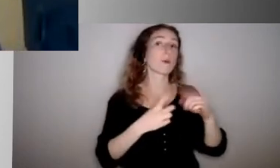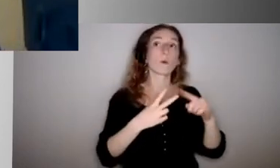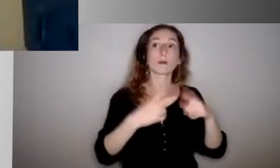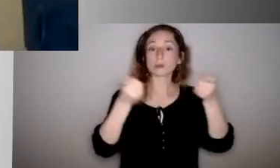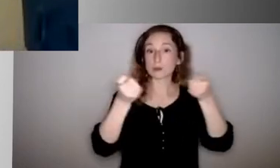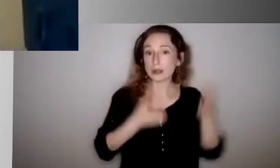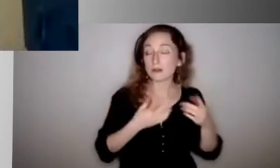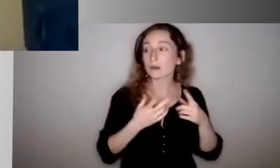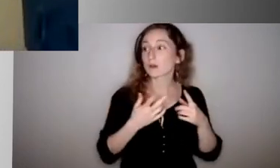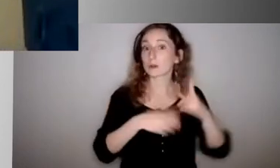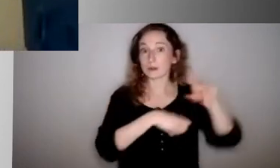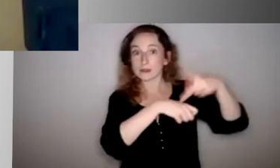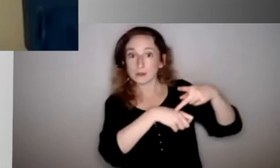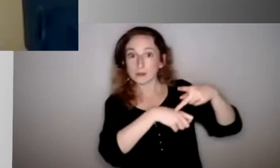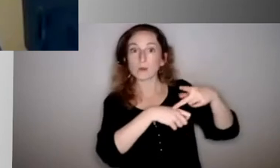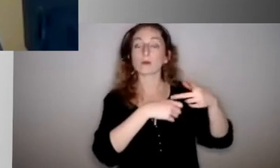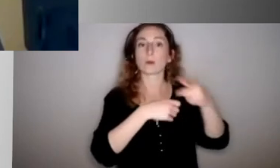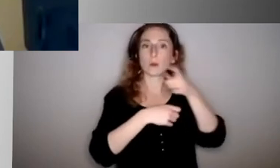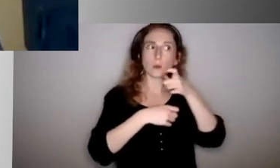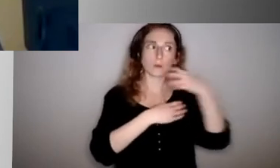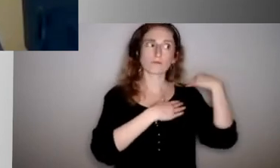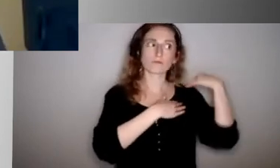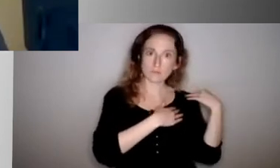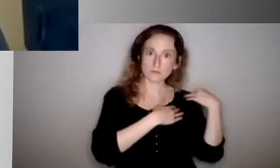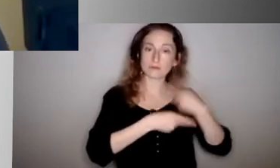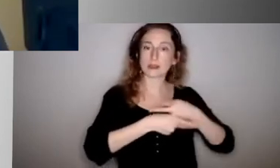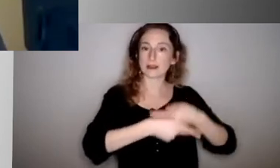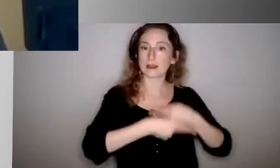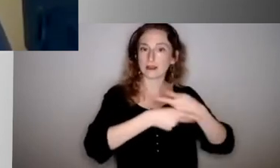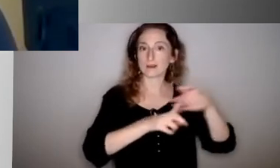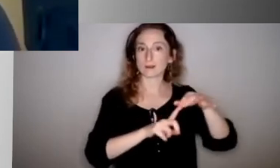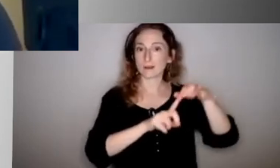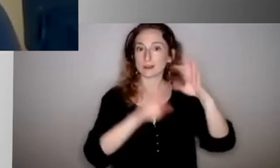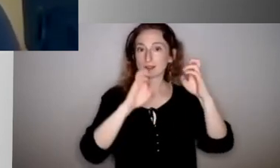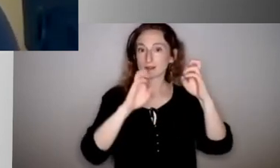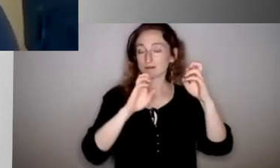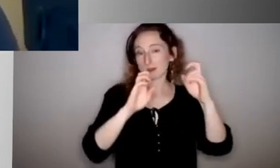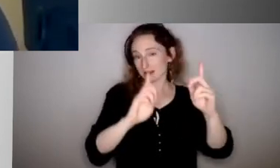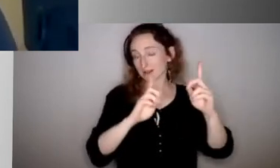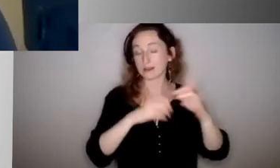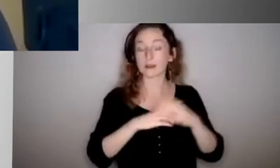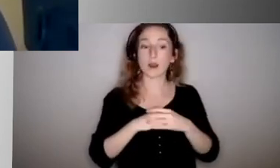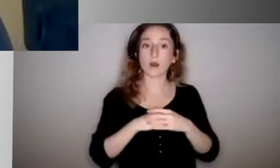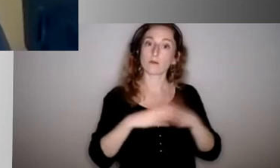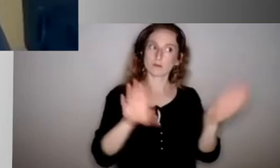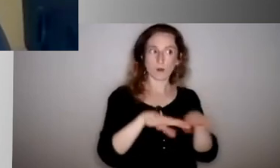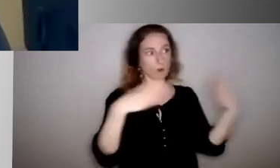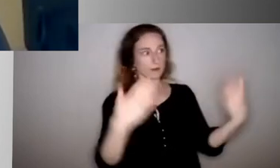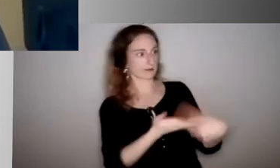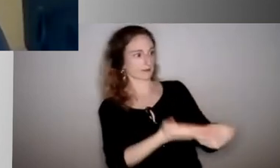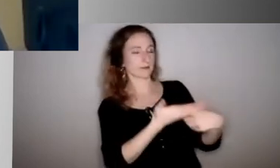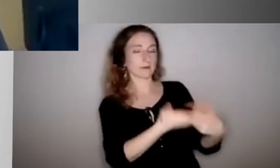principal even, about the concern. So that way it can be kind of discussed in an open forum. And, you know, definitely